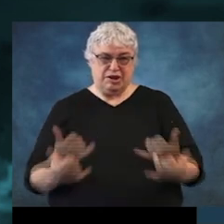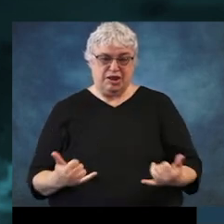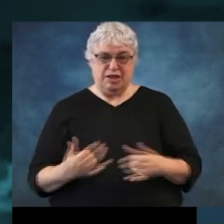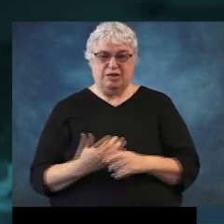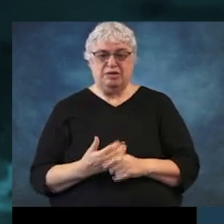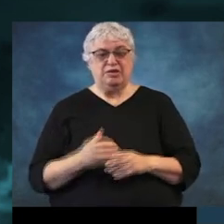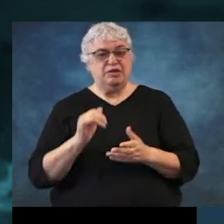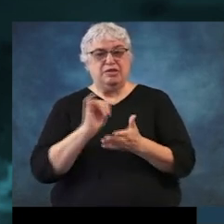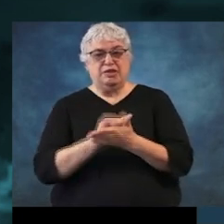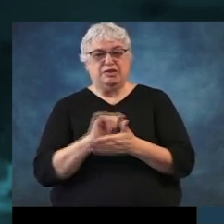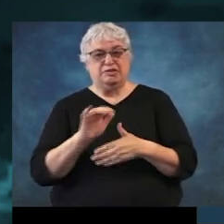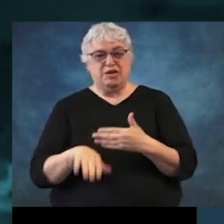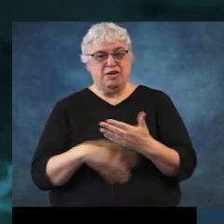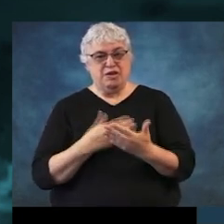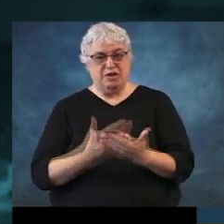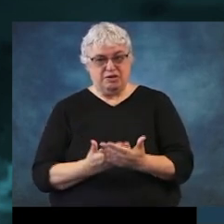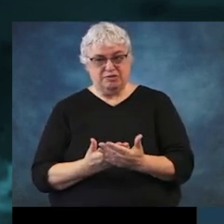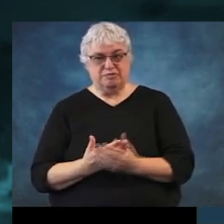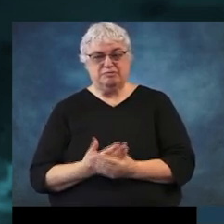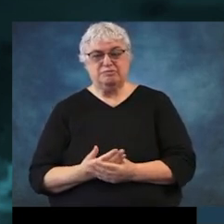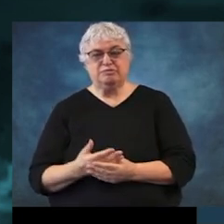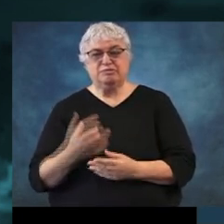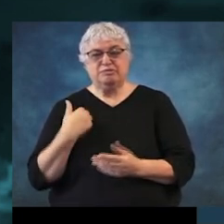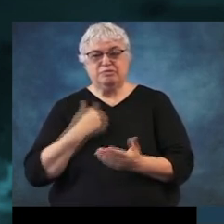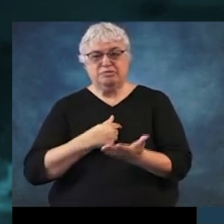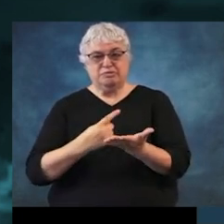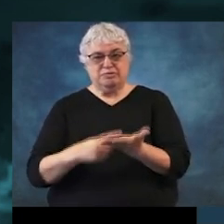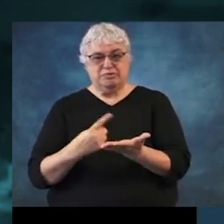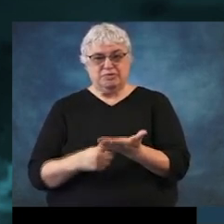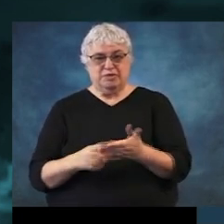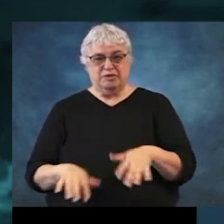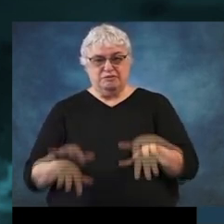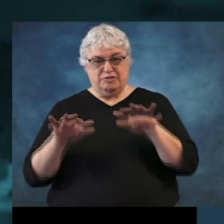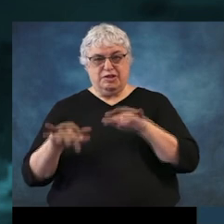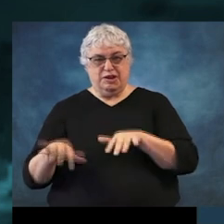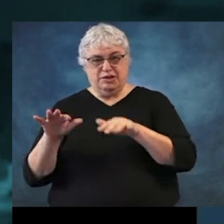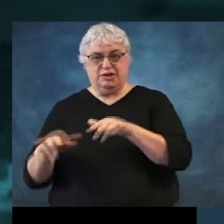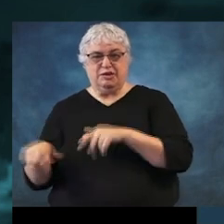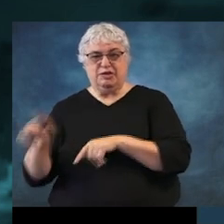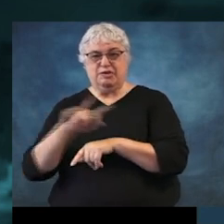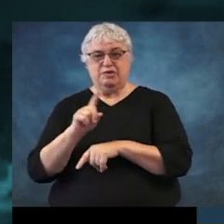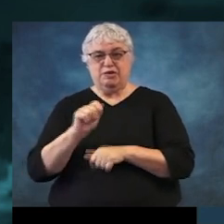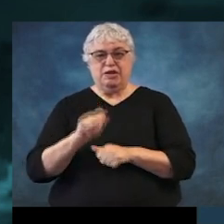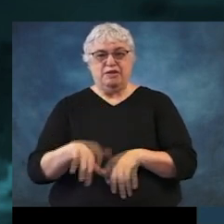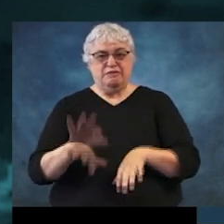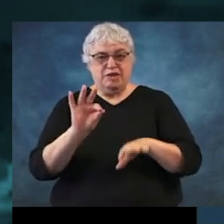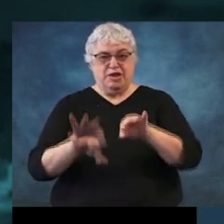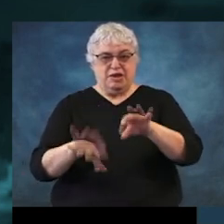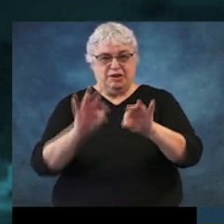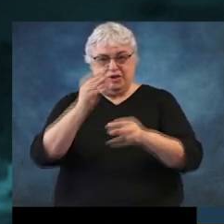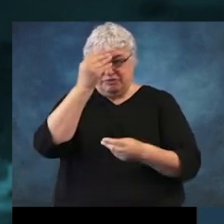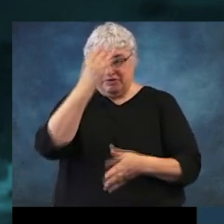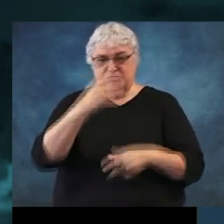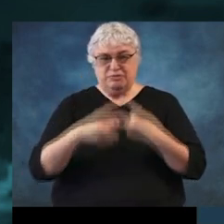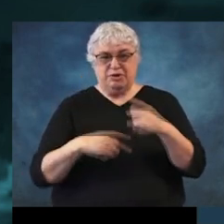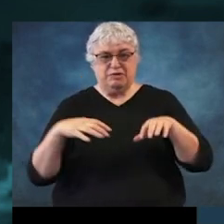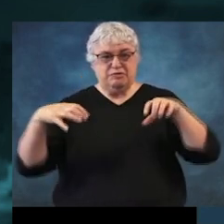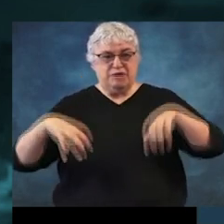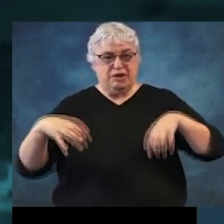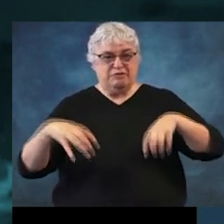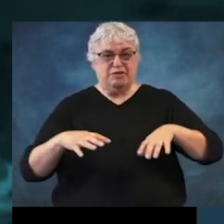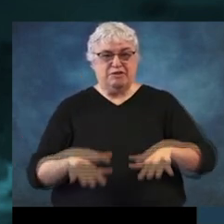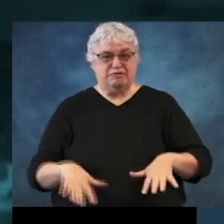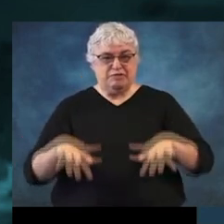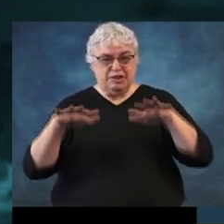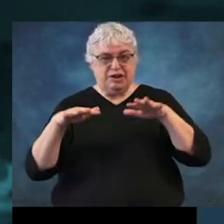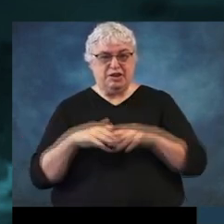And with that, I think we covered a lot here today with all of the flooding aspects and where you can find information on rainfall and flooding.